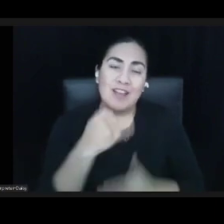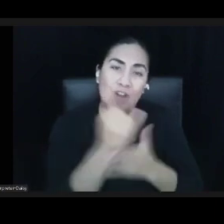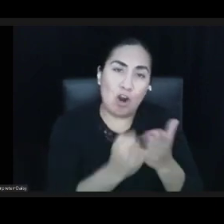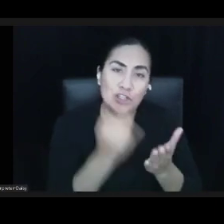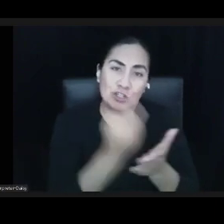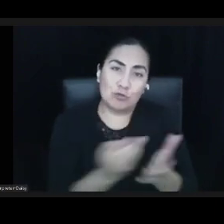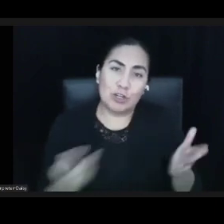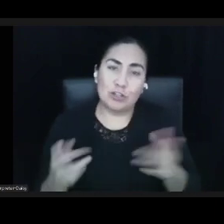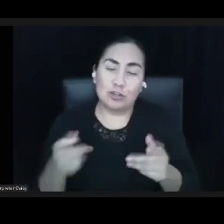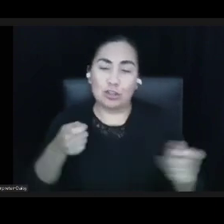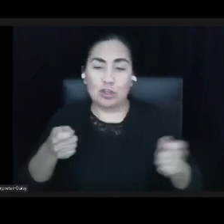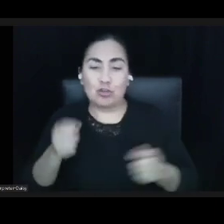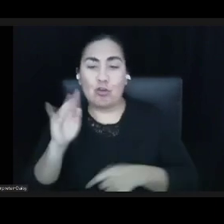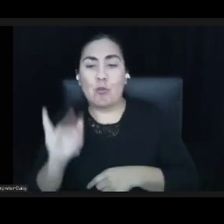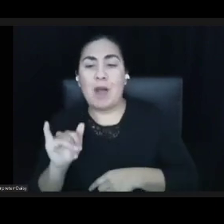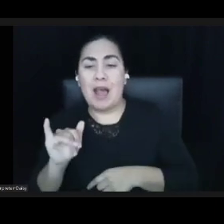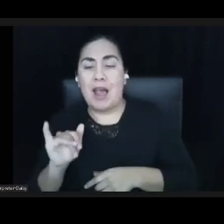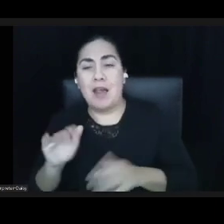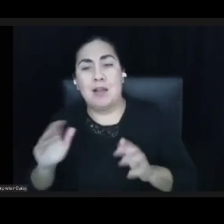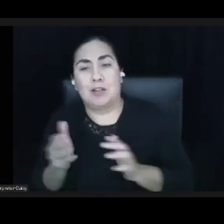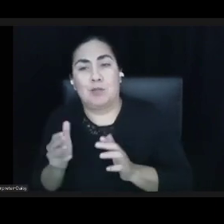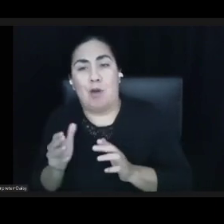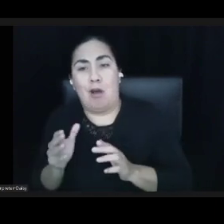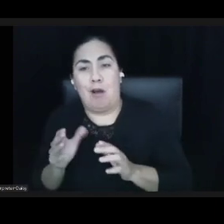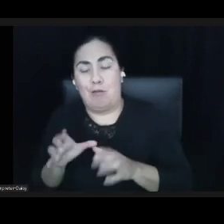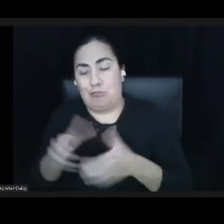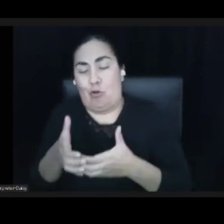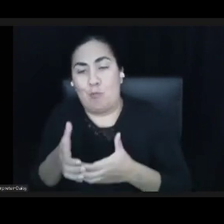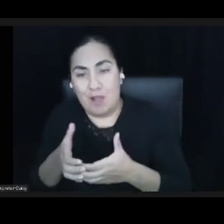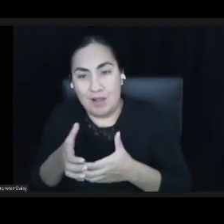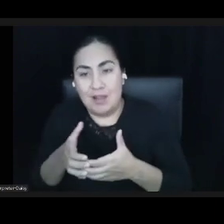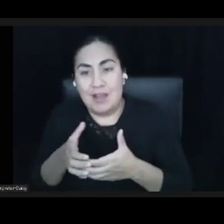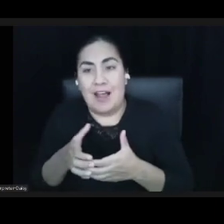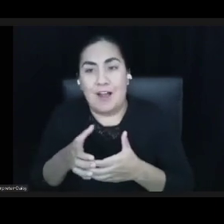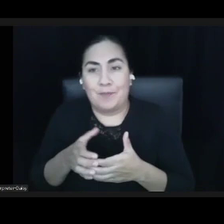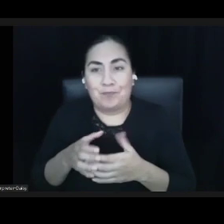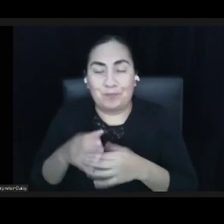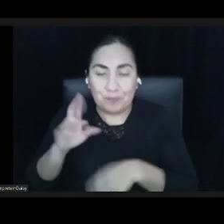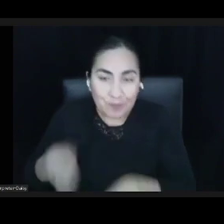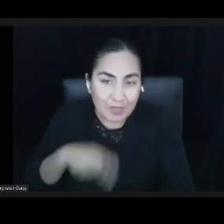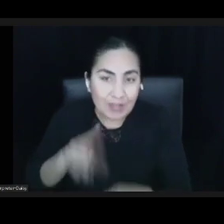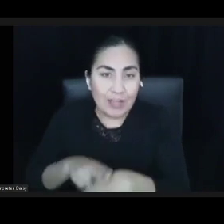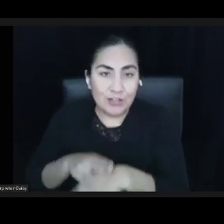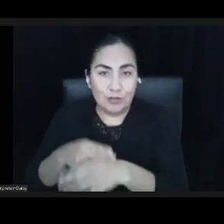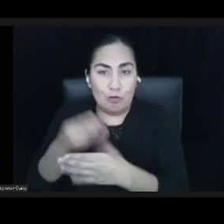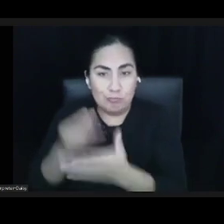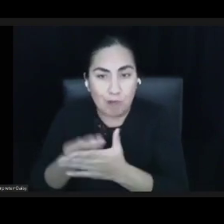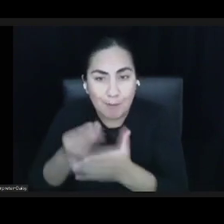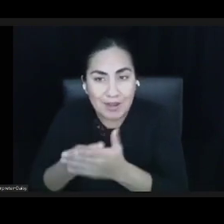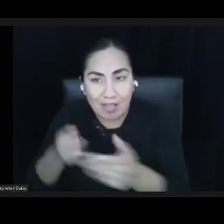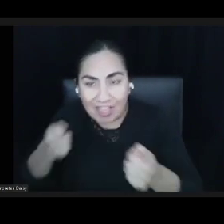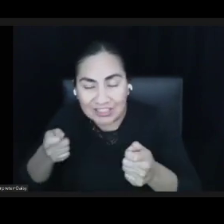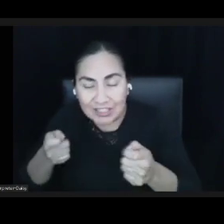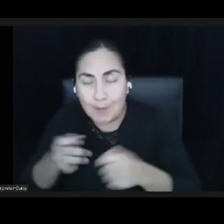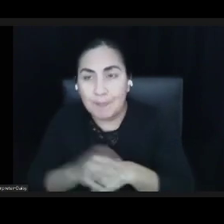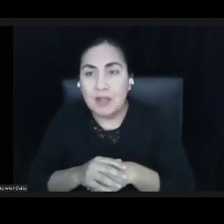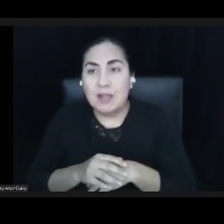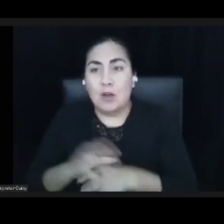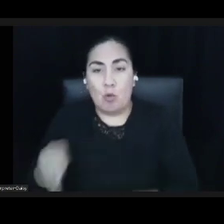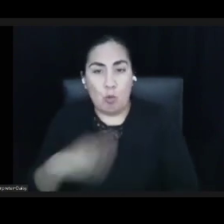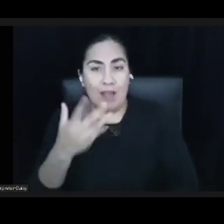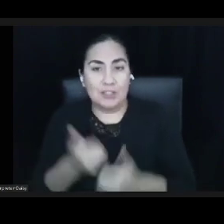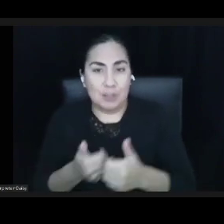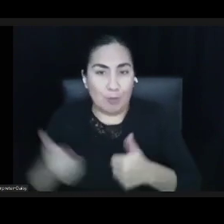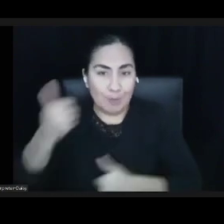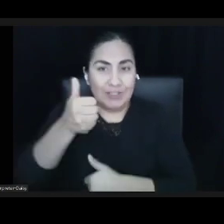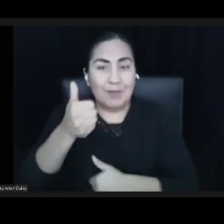that's an expression of racial capitalism, my cultural supremacy. So what are my steps to where I'm going to democratize that? Because that's the grandest thing. No matter how